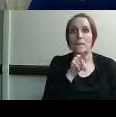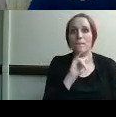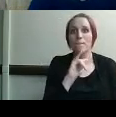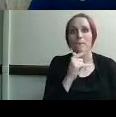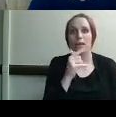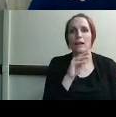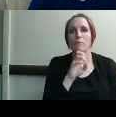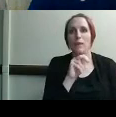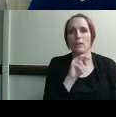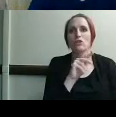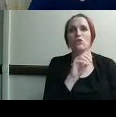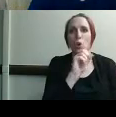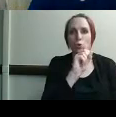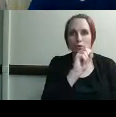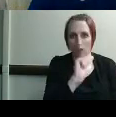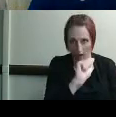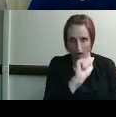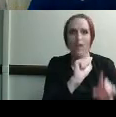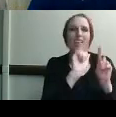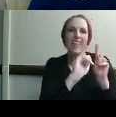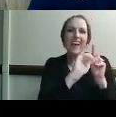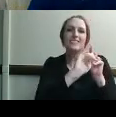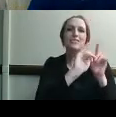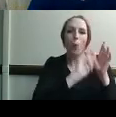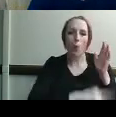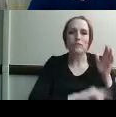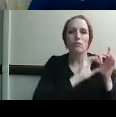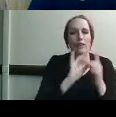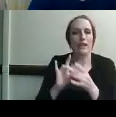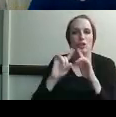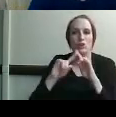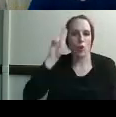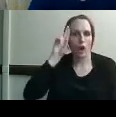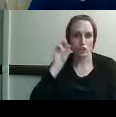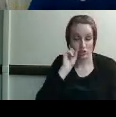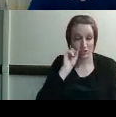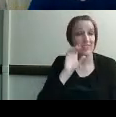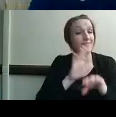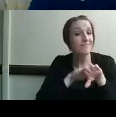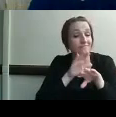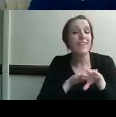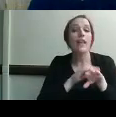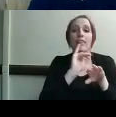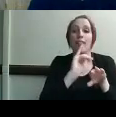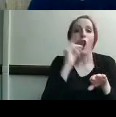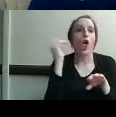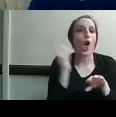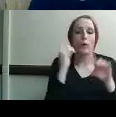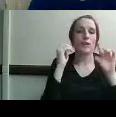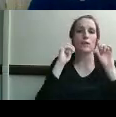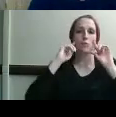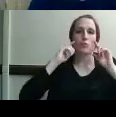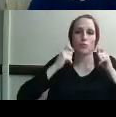um and i will give you the hint that that is always a progressive loss does that help